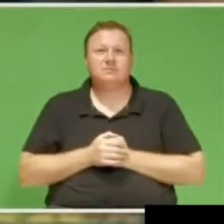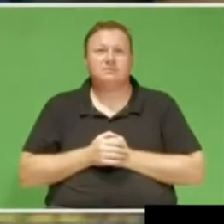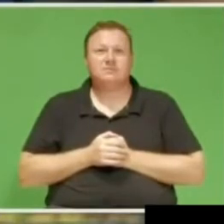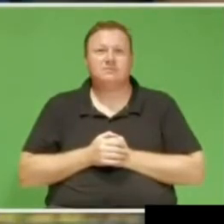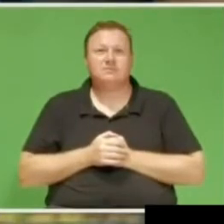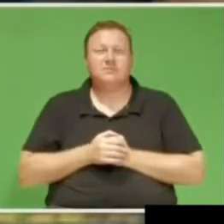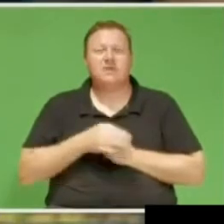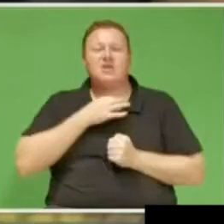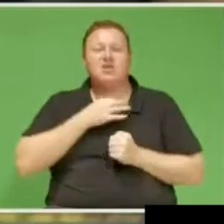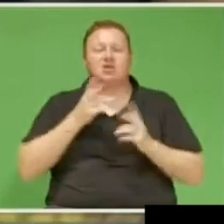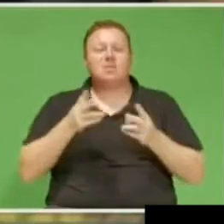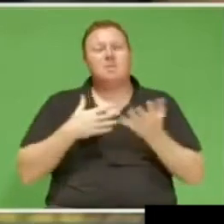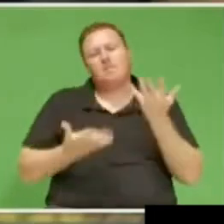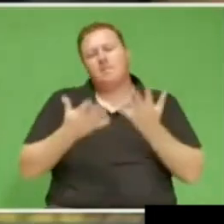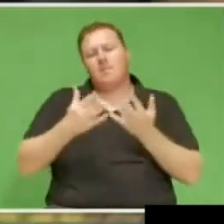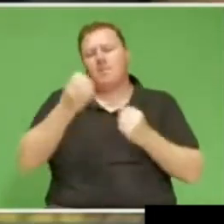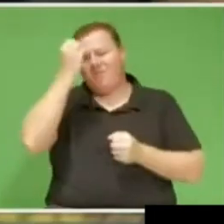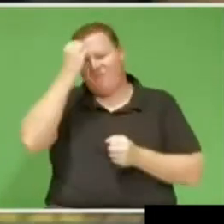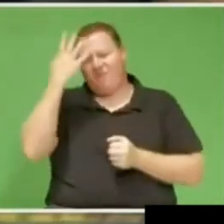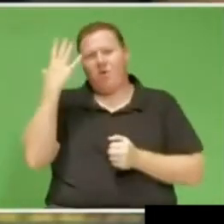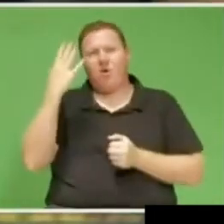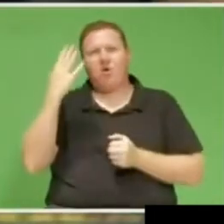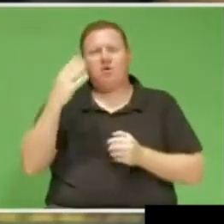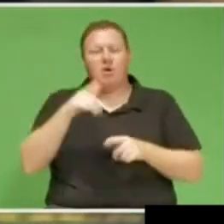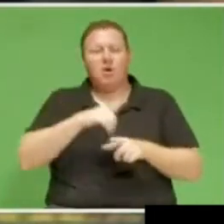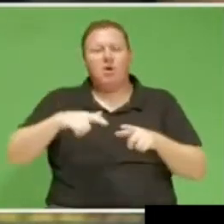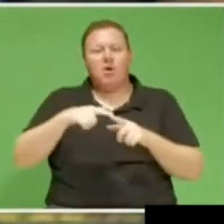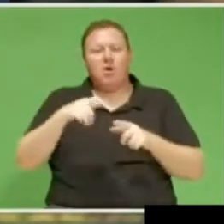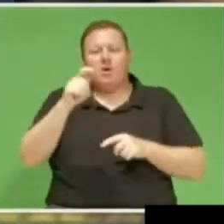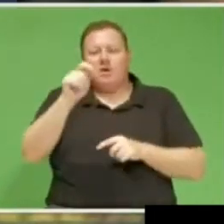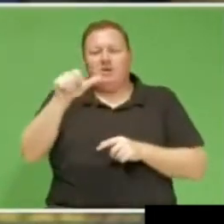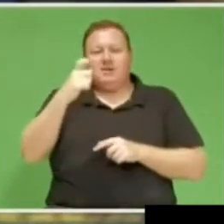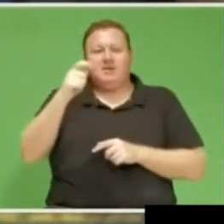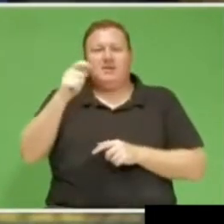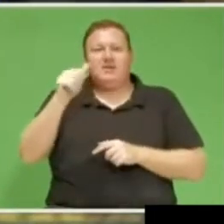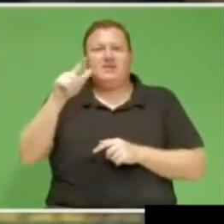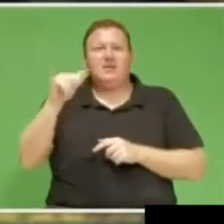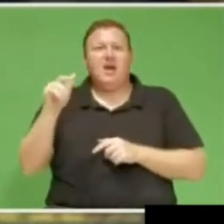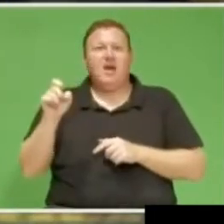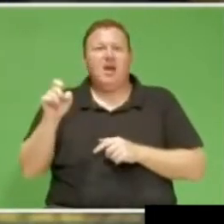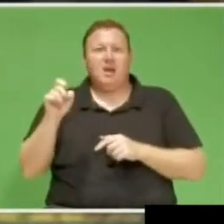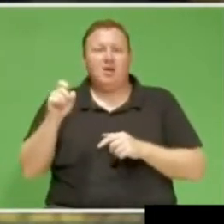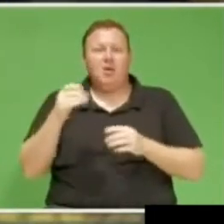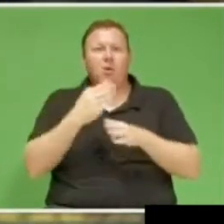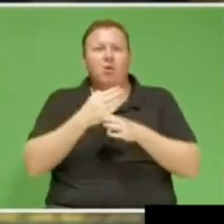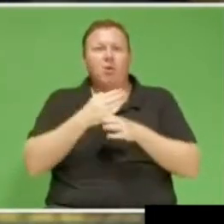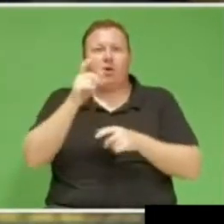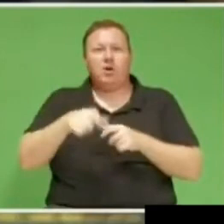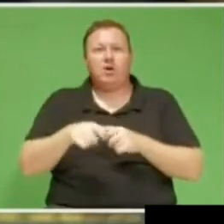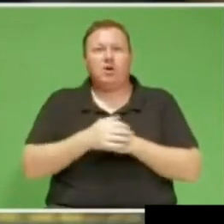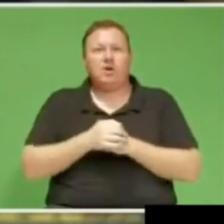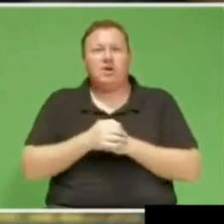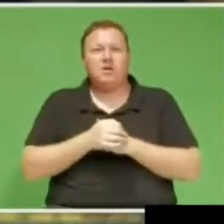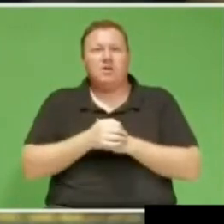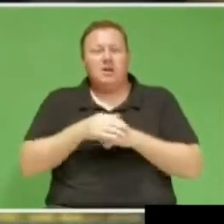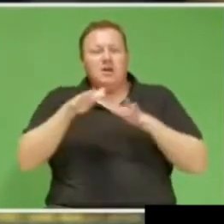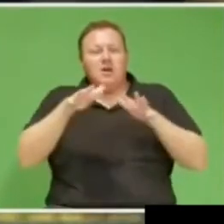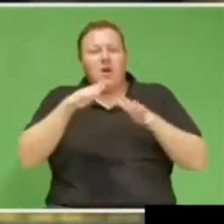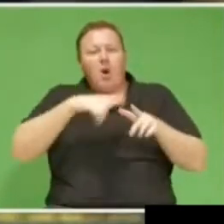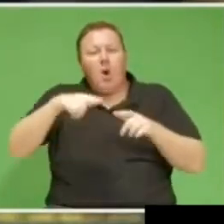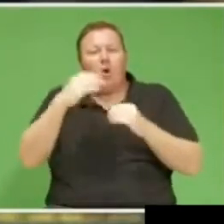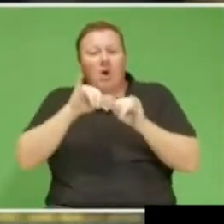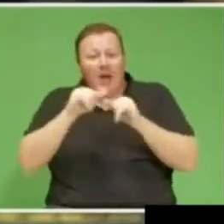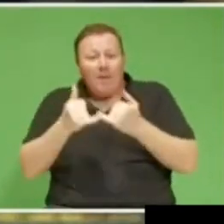perhaps you have equally forgotten about the local textile workers at the house of Monatik in Salt River Cape Town the very local